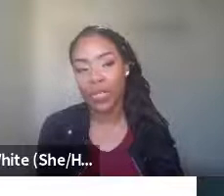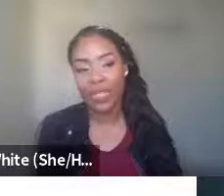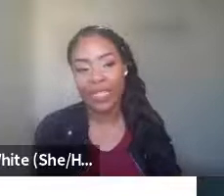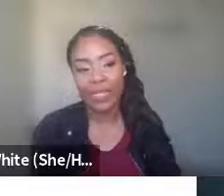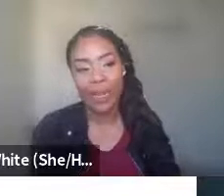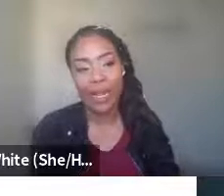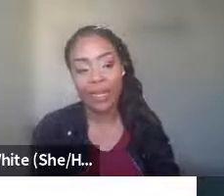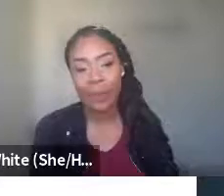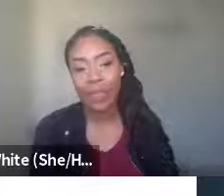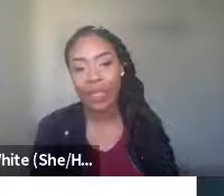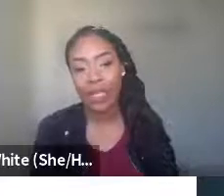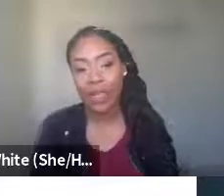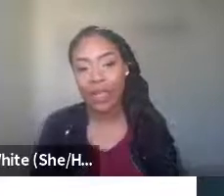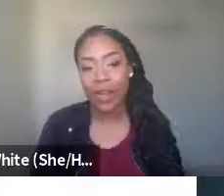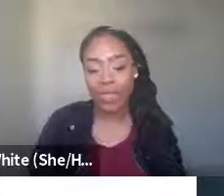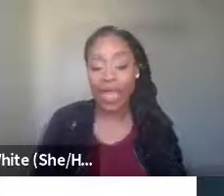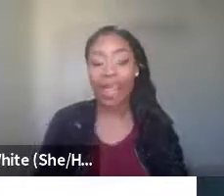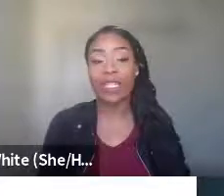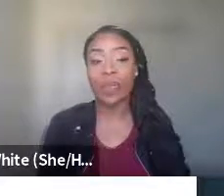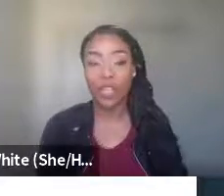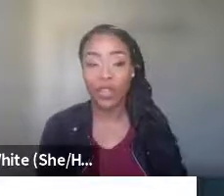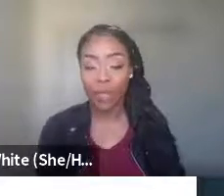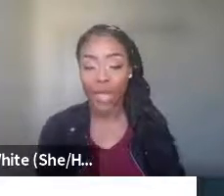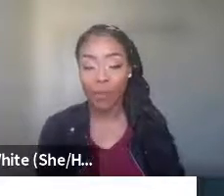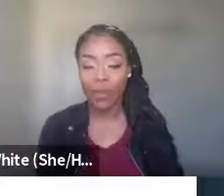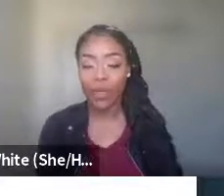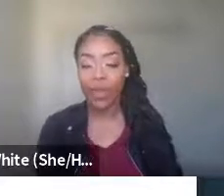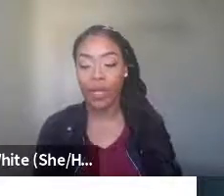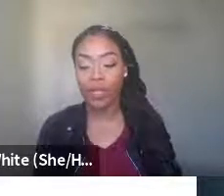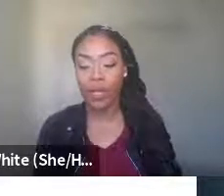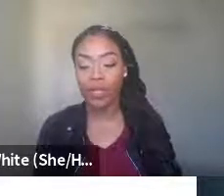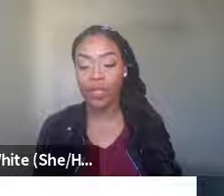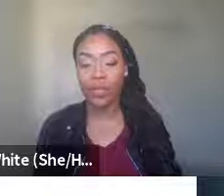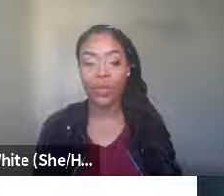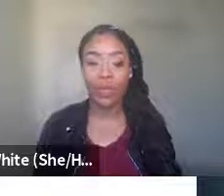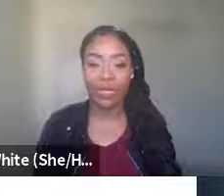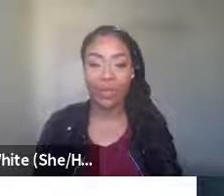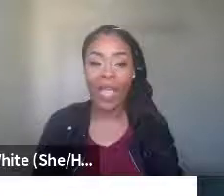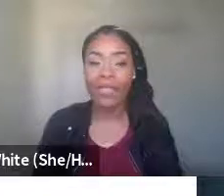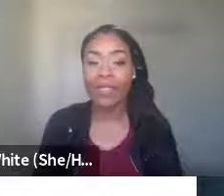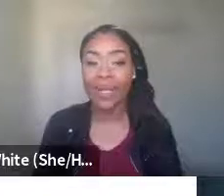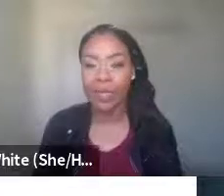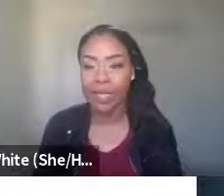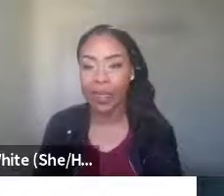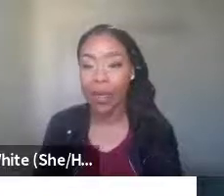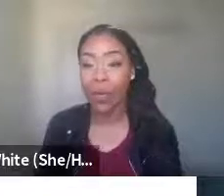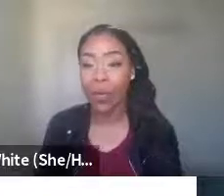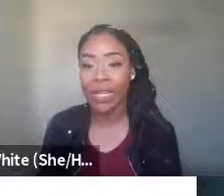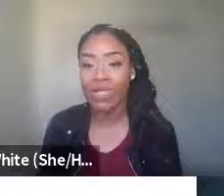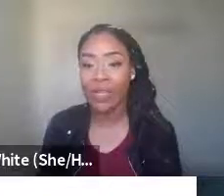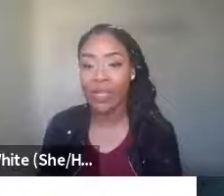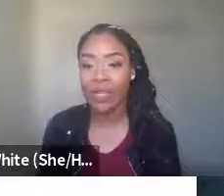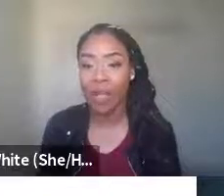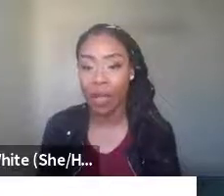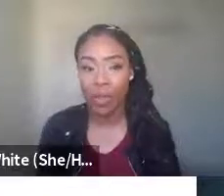disproportionately suspended and expelled. There is an academic achievement gap, which we know is largely due to implicit bias and assumptions. about